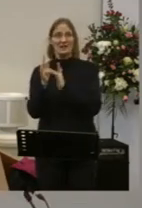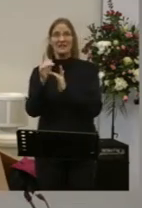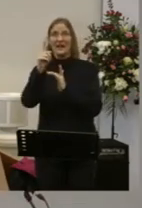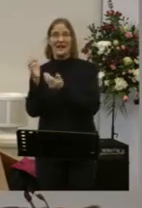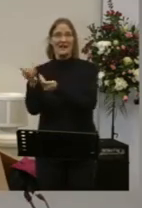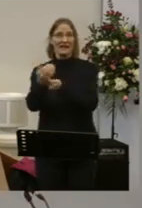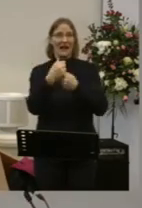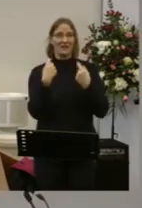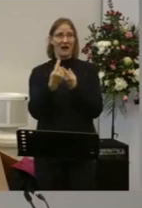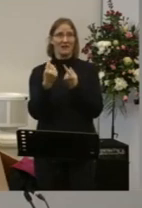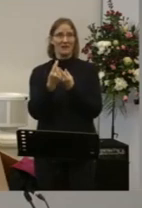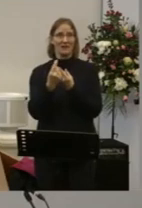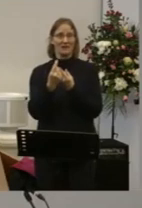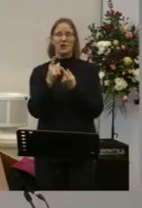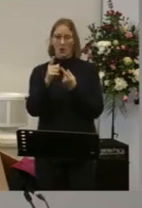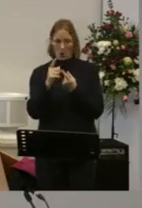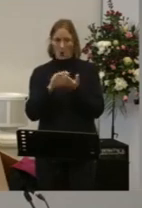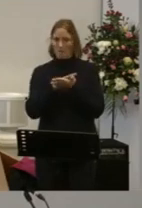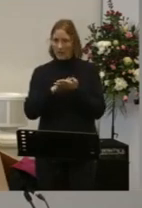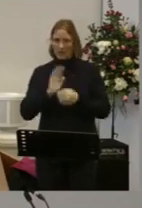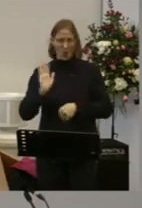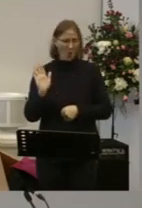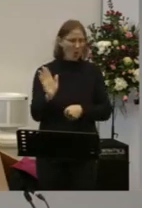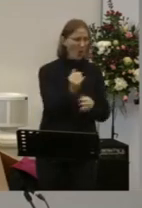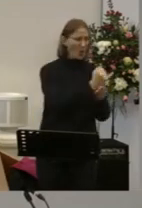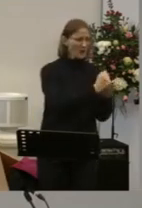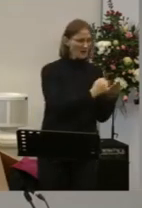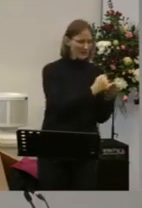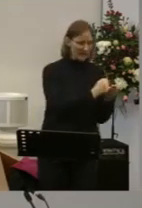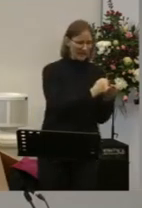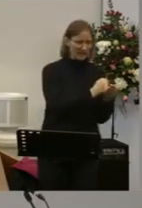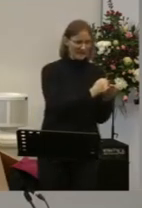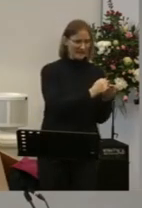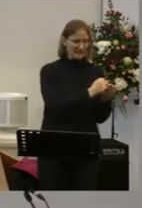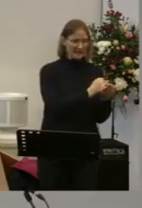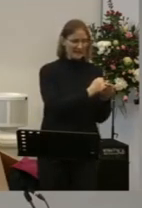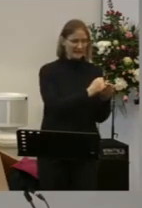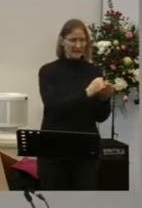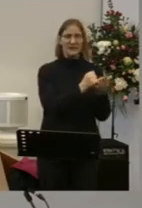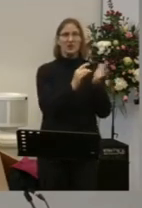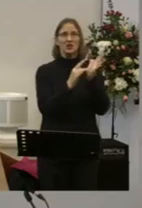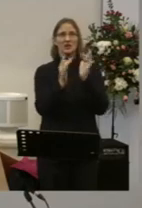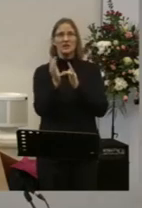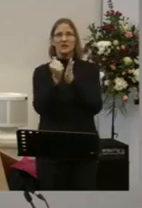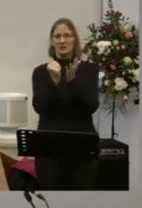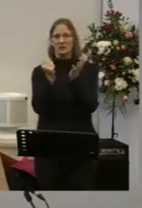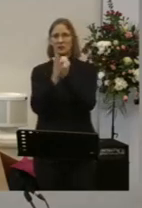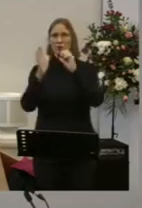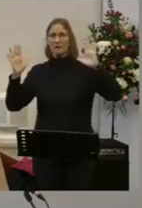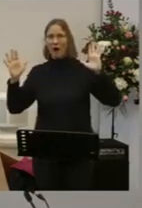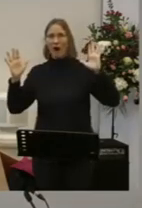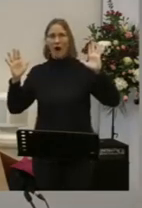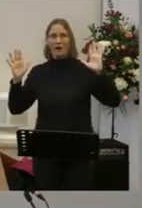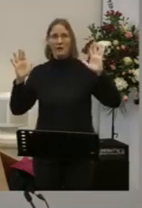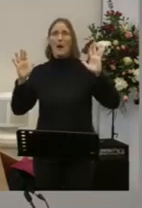He died for all the sins that you have done But he also died for the sins that you will do And